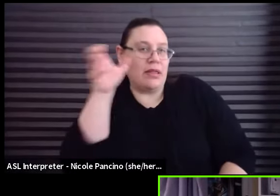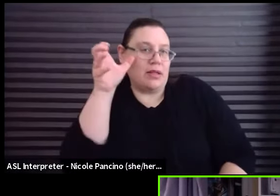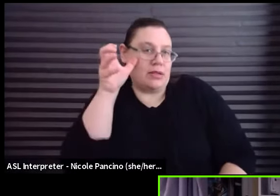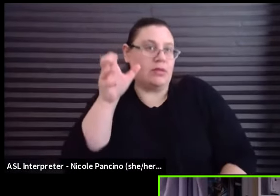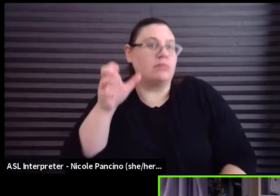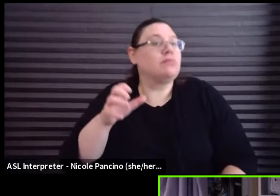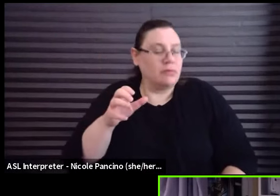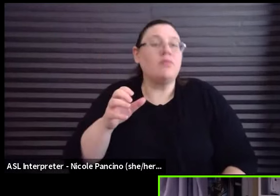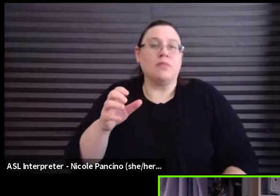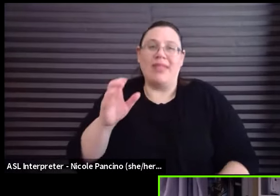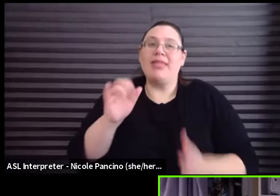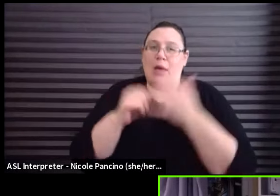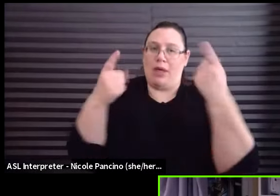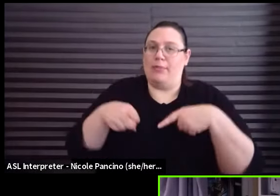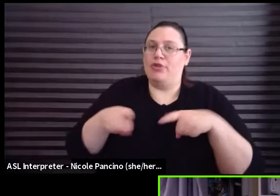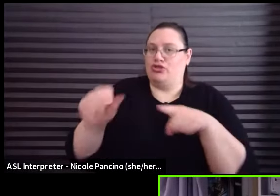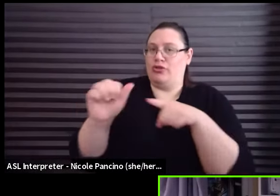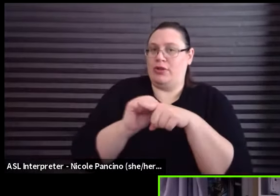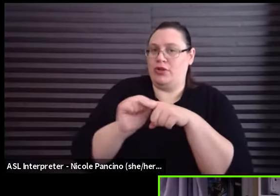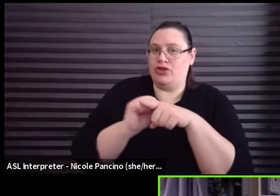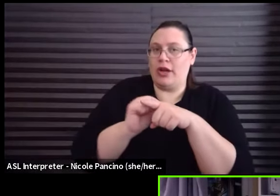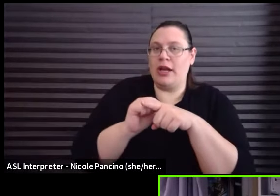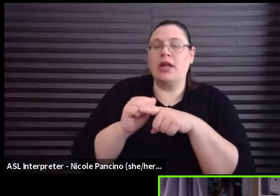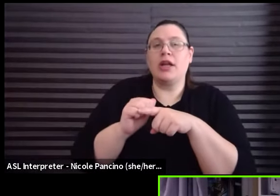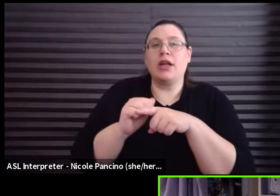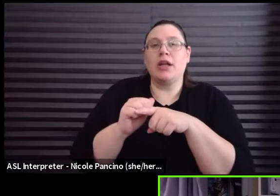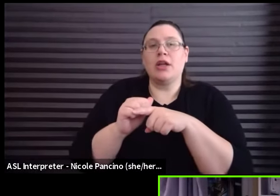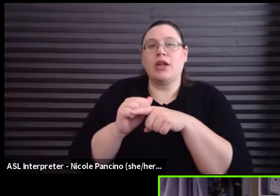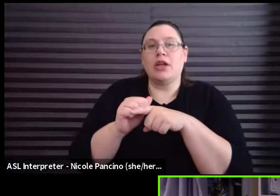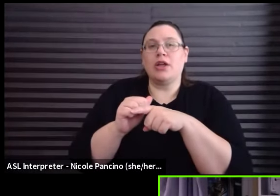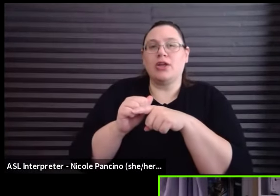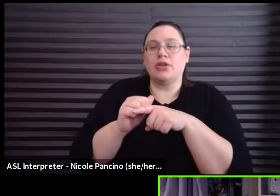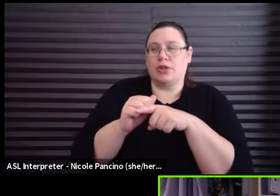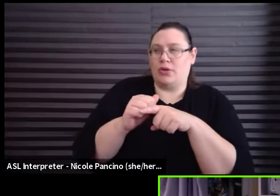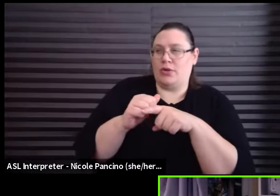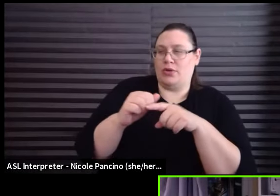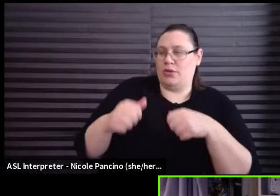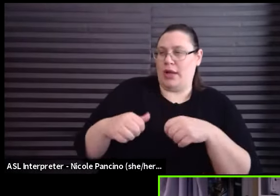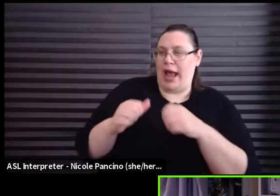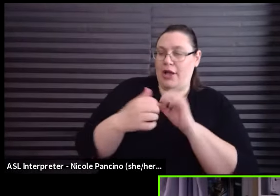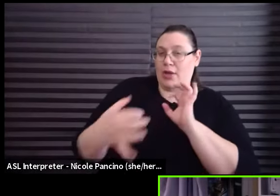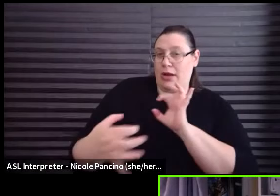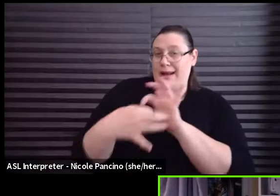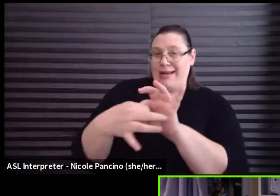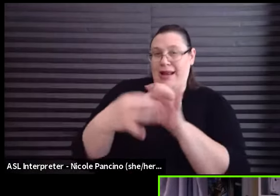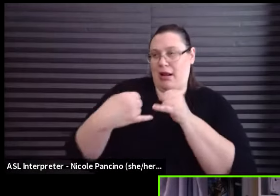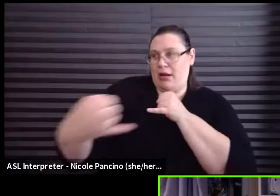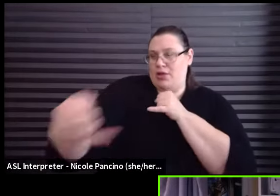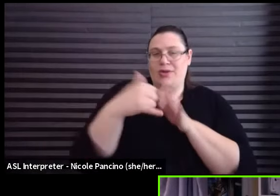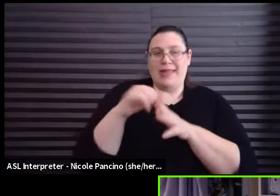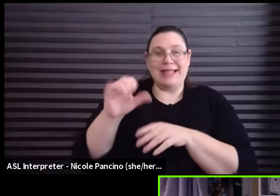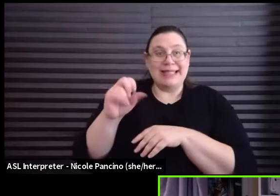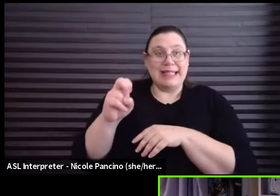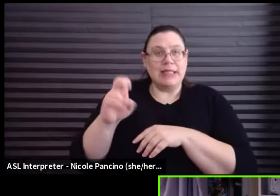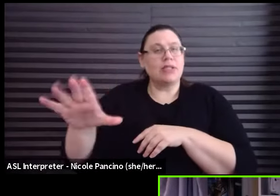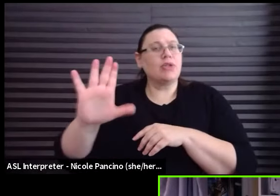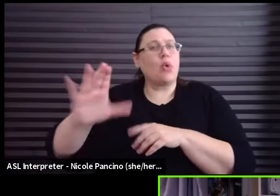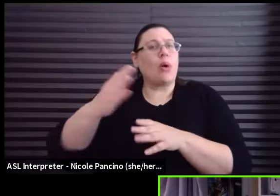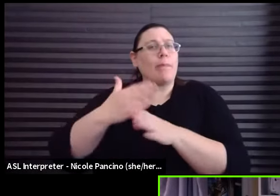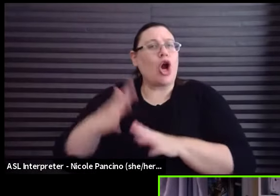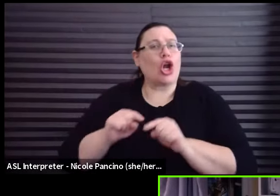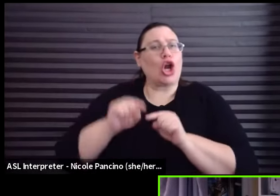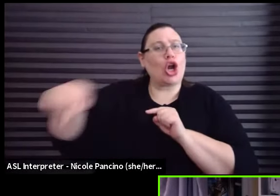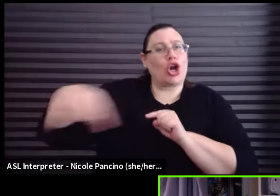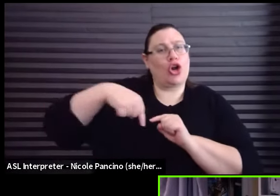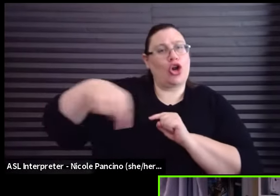this training. Your lifeline to the scene is your scene partner. So as actors, we